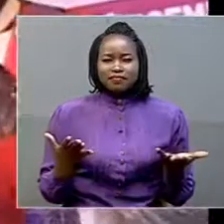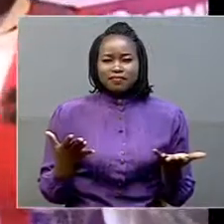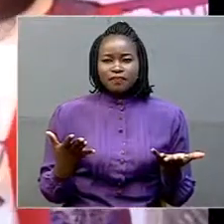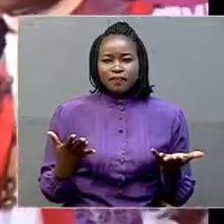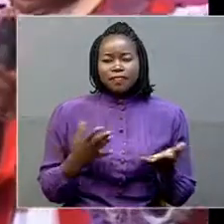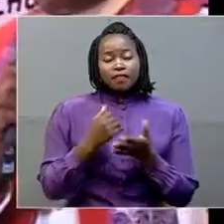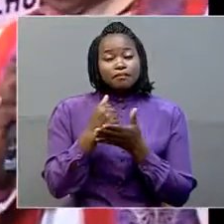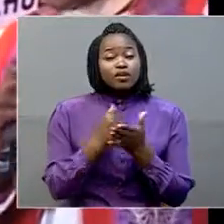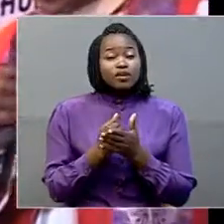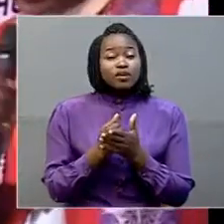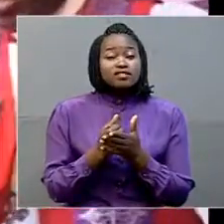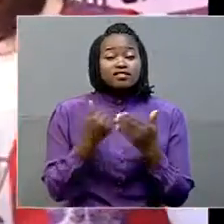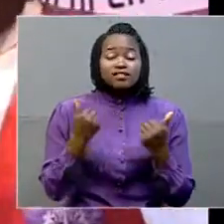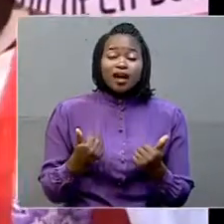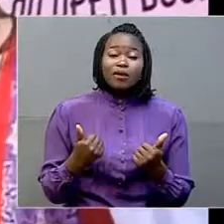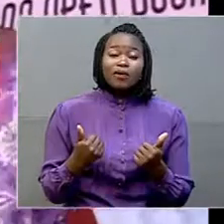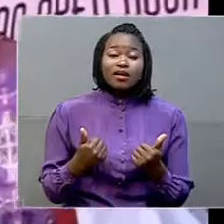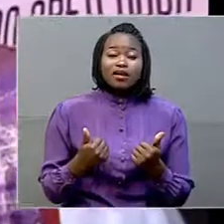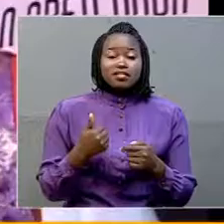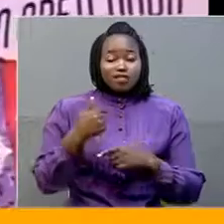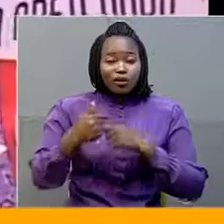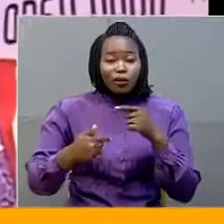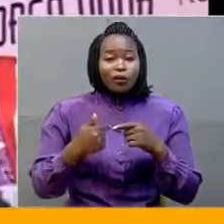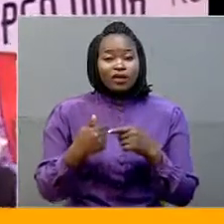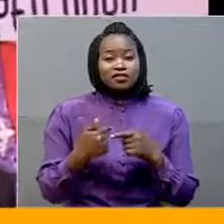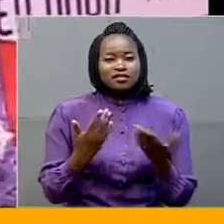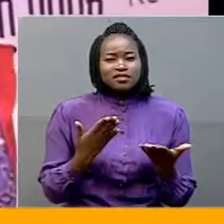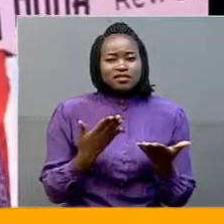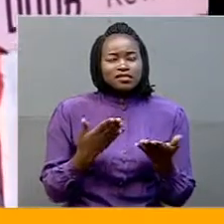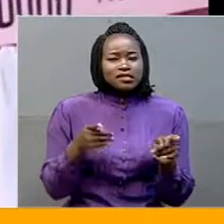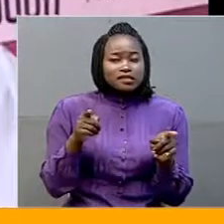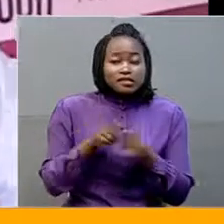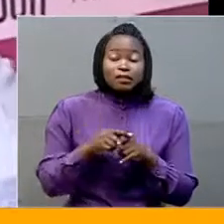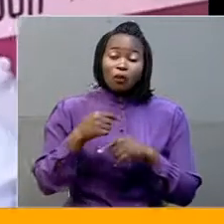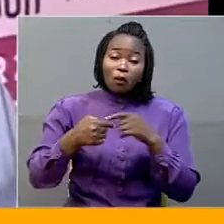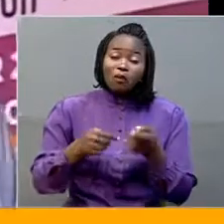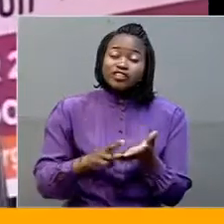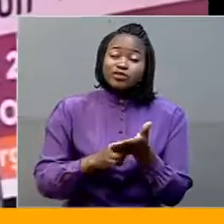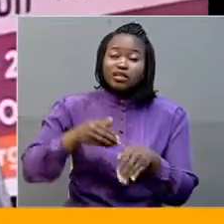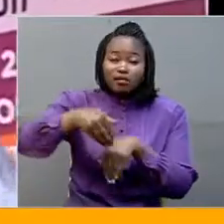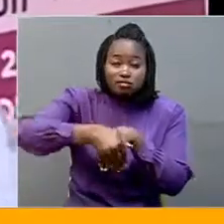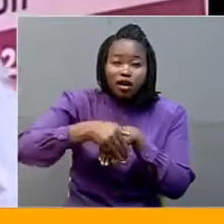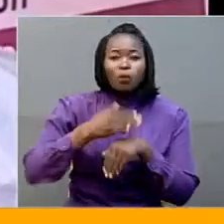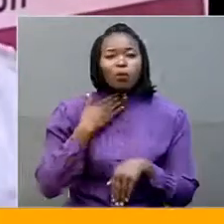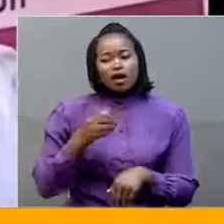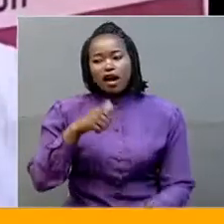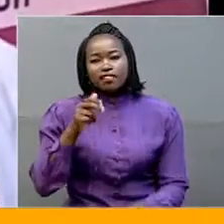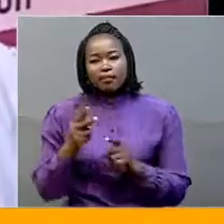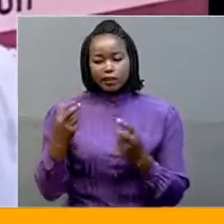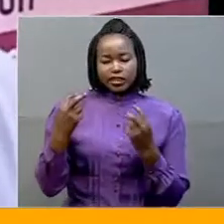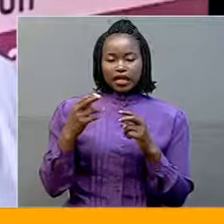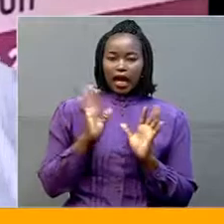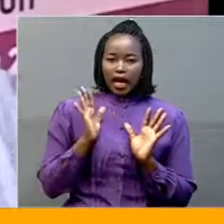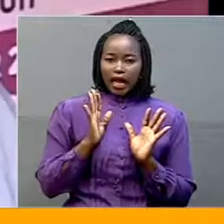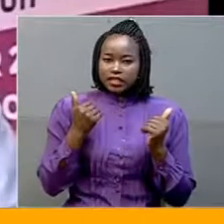Because they are fractured in the back, then they put on pampers, and they do not want anybody to see, so they push